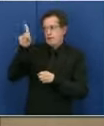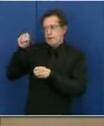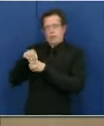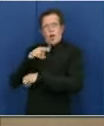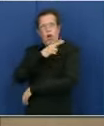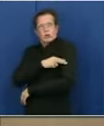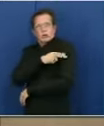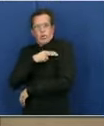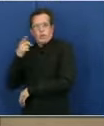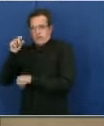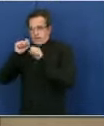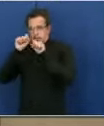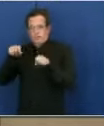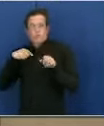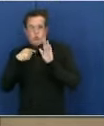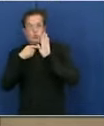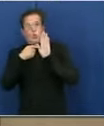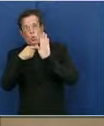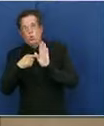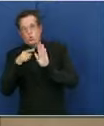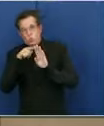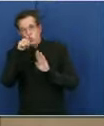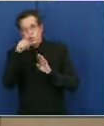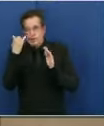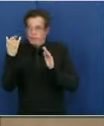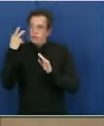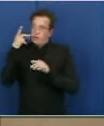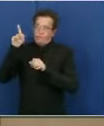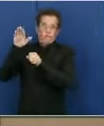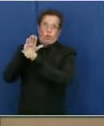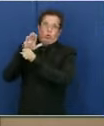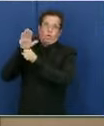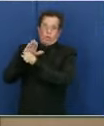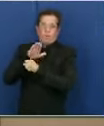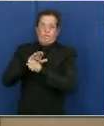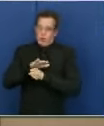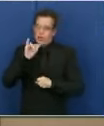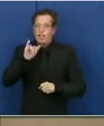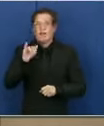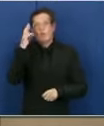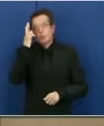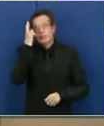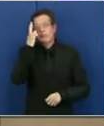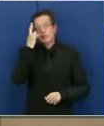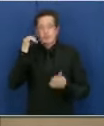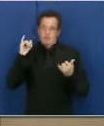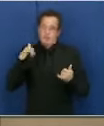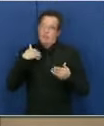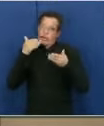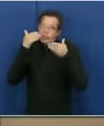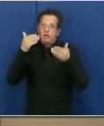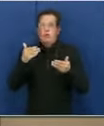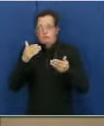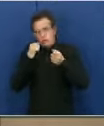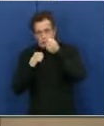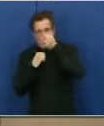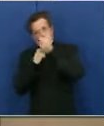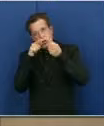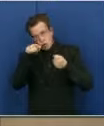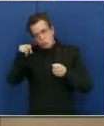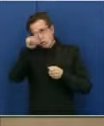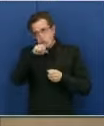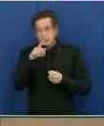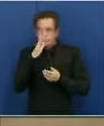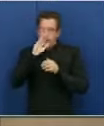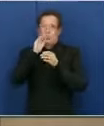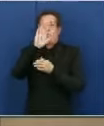we've been documenting and sharing with you for weeks, because of all of these factors, we continue to encourage the public and